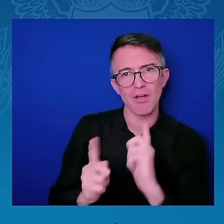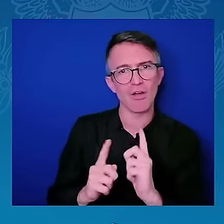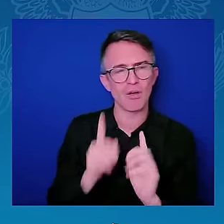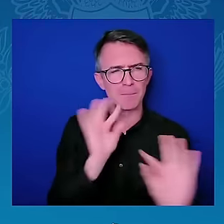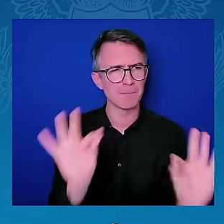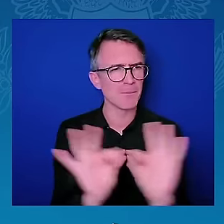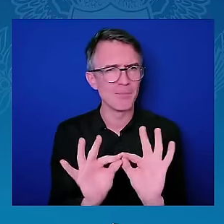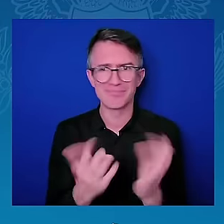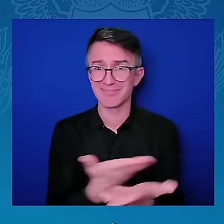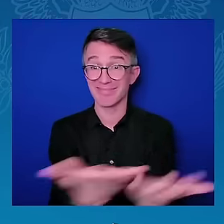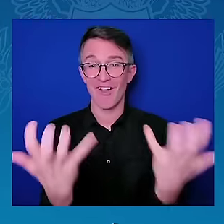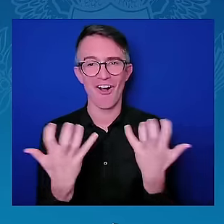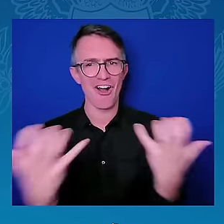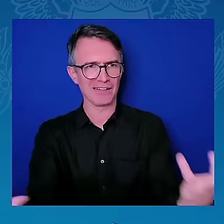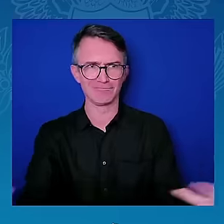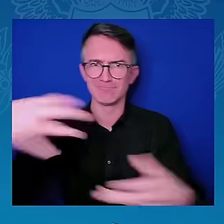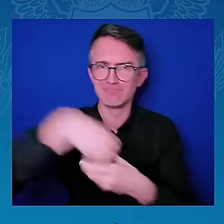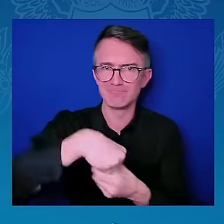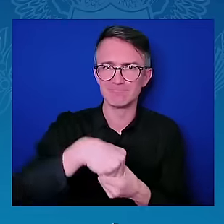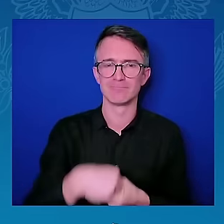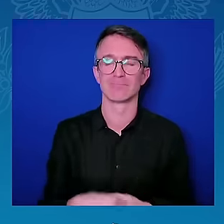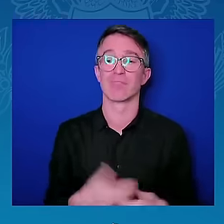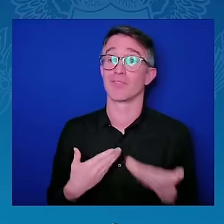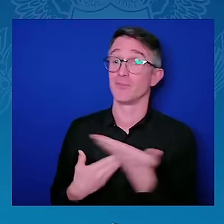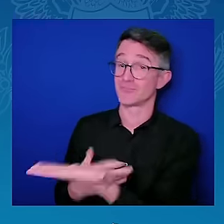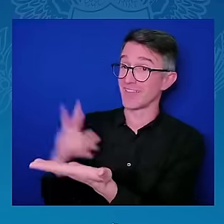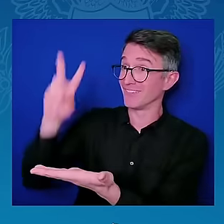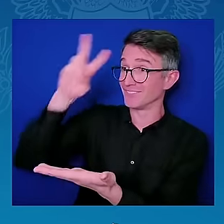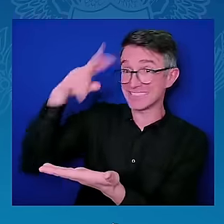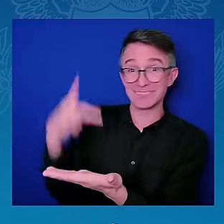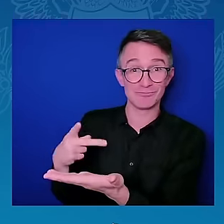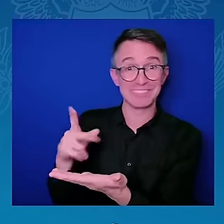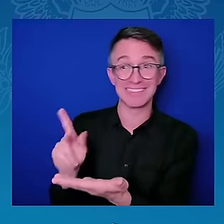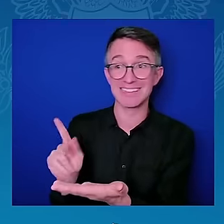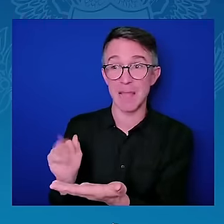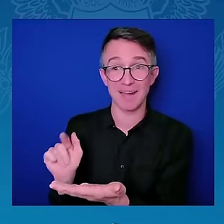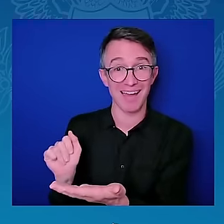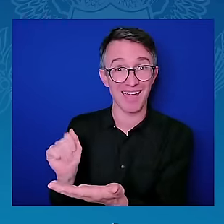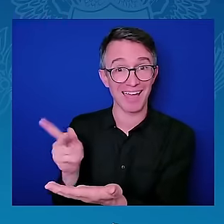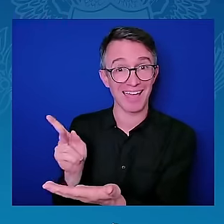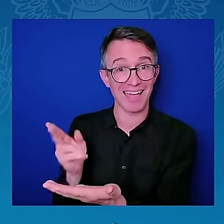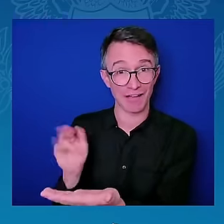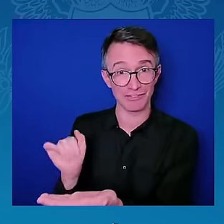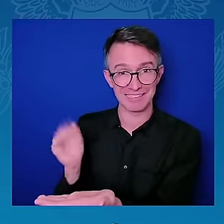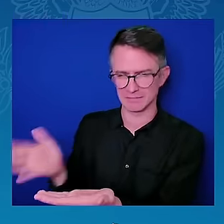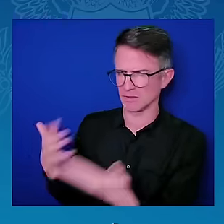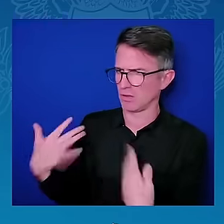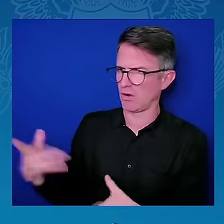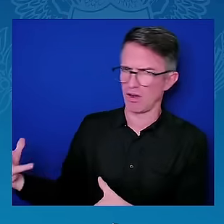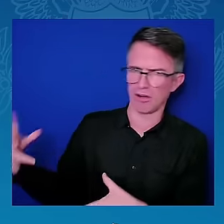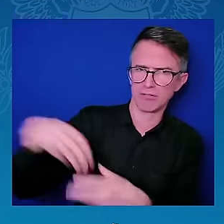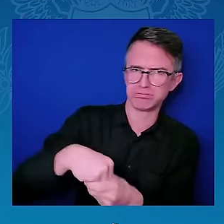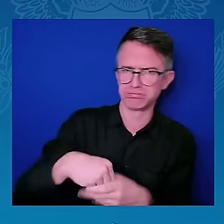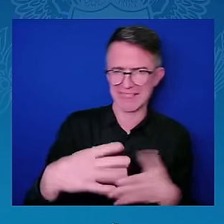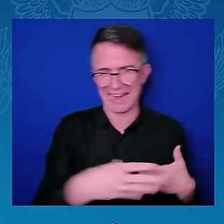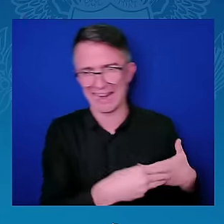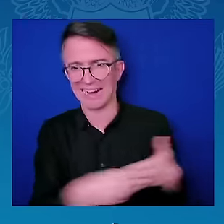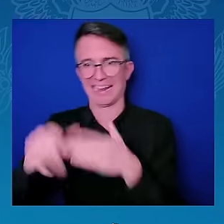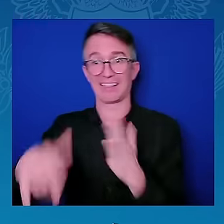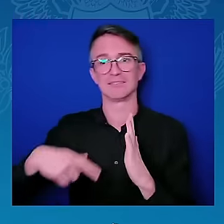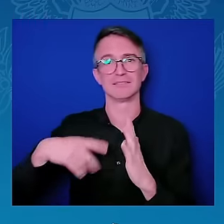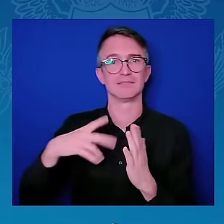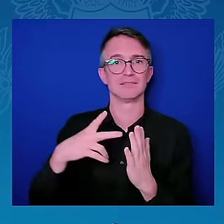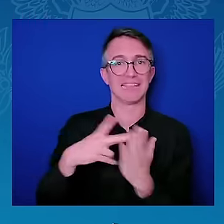a leader on Africa policy in the Biden-Harris administration. And you visited, you know, Suzanne mentioned Ghana,